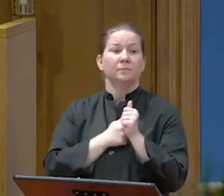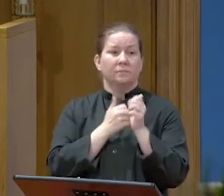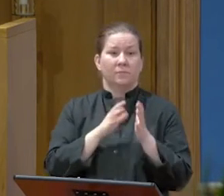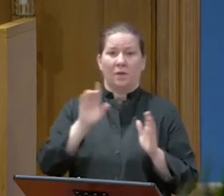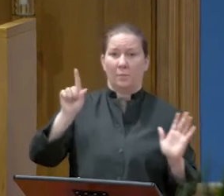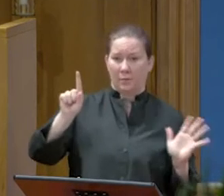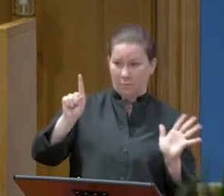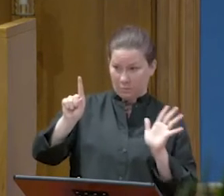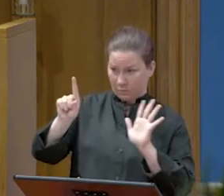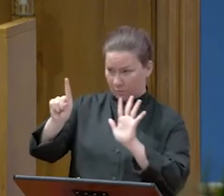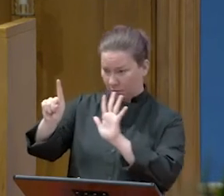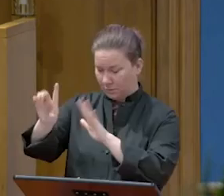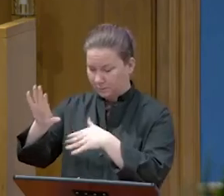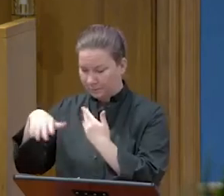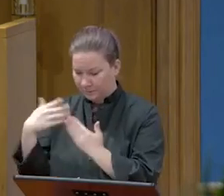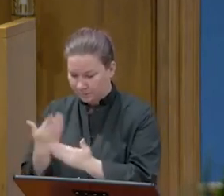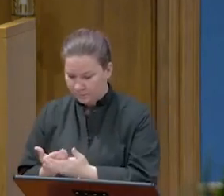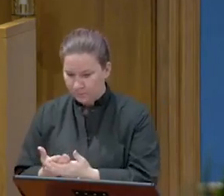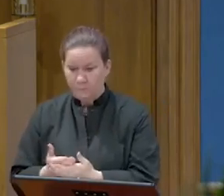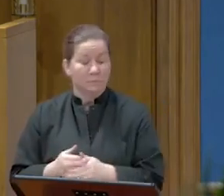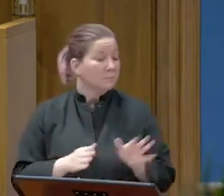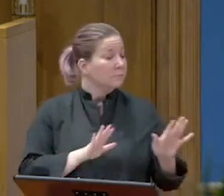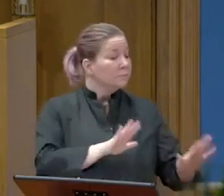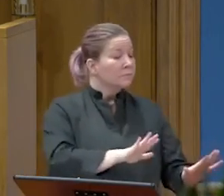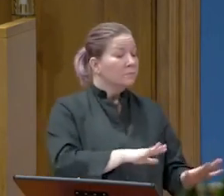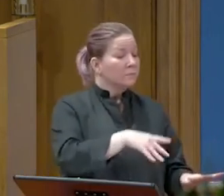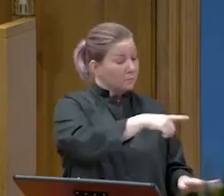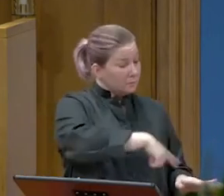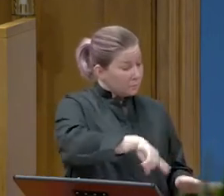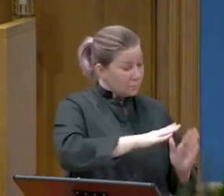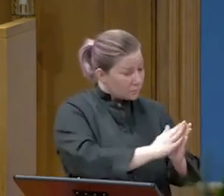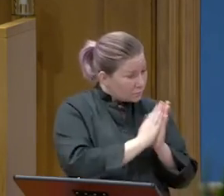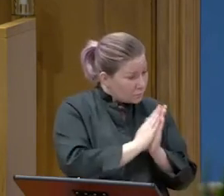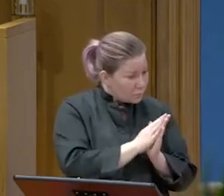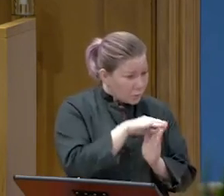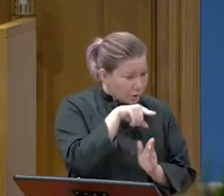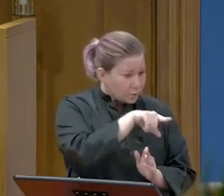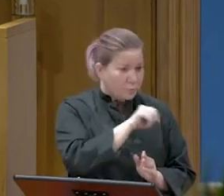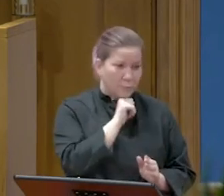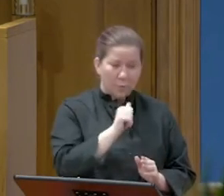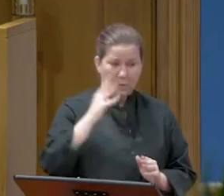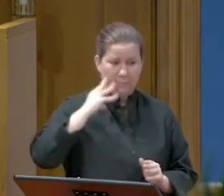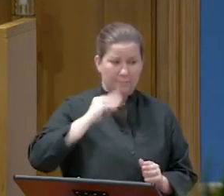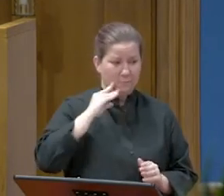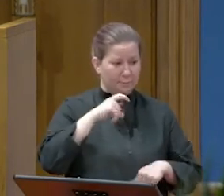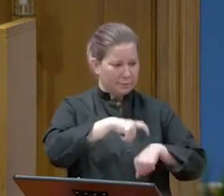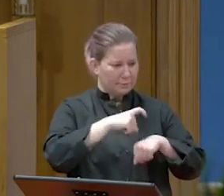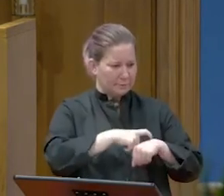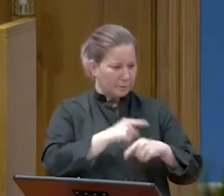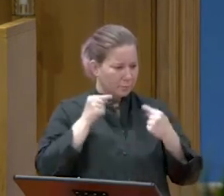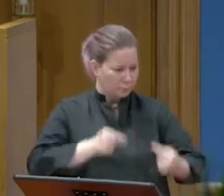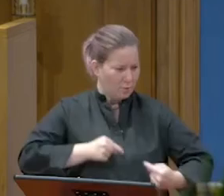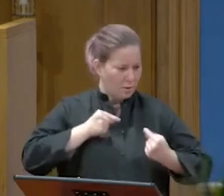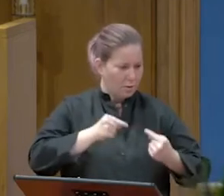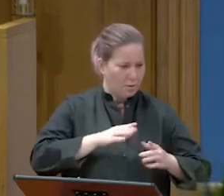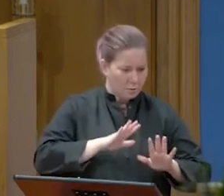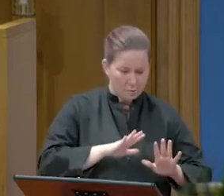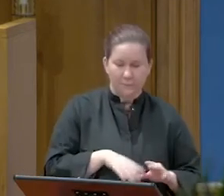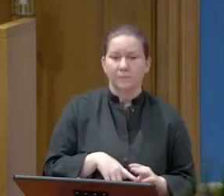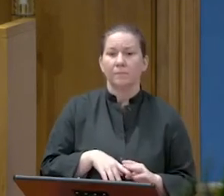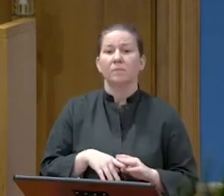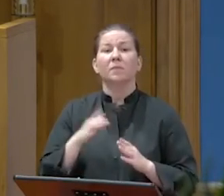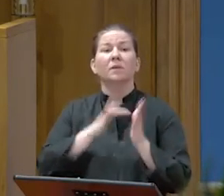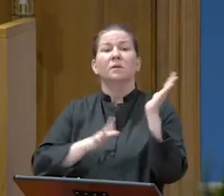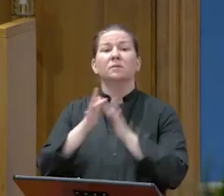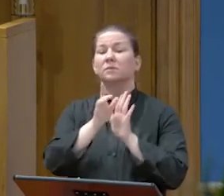place, he said to them, Pray that you may not come into the time of trial. Then he withdrew from